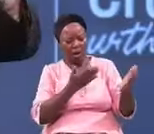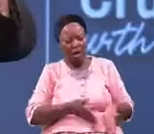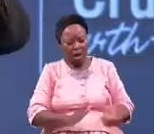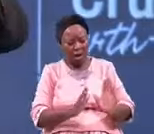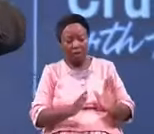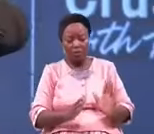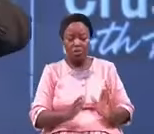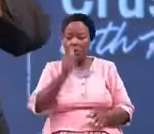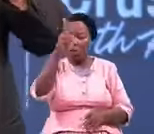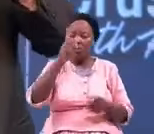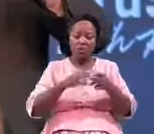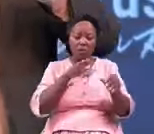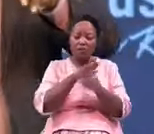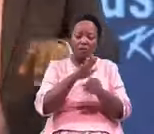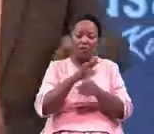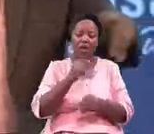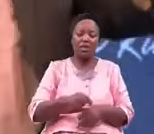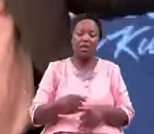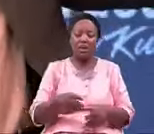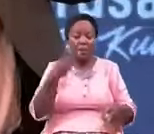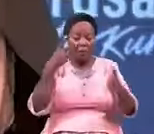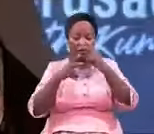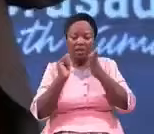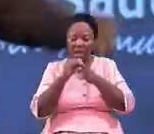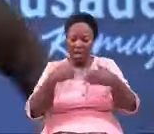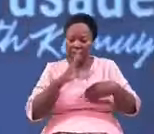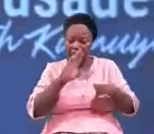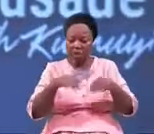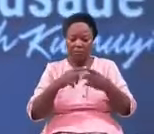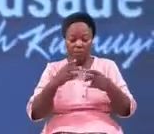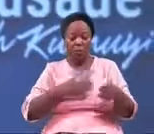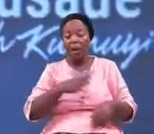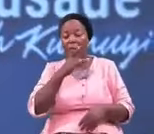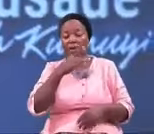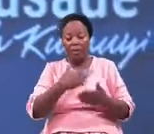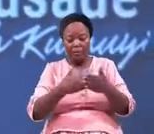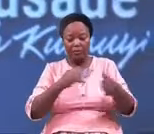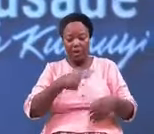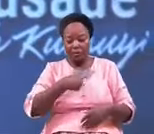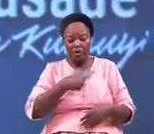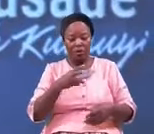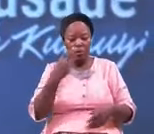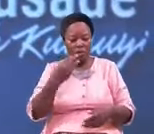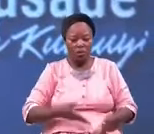the prophecy that have been given to my mother before i was born